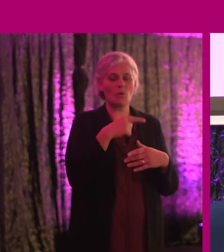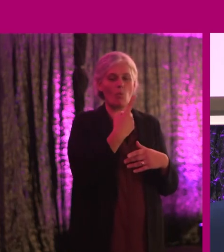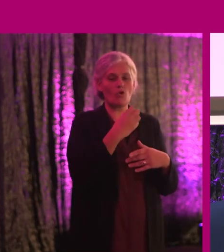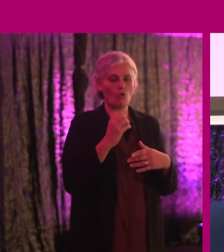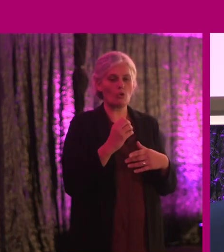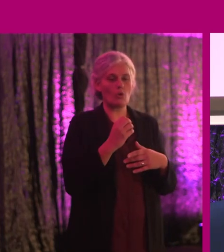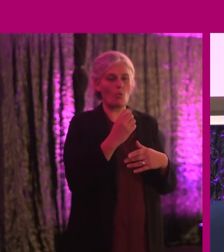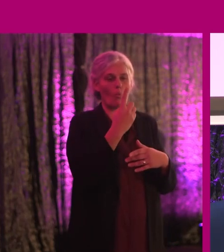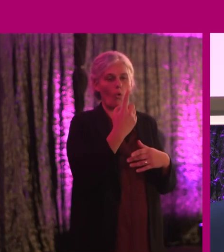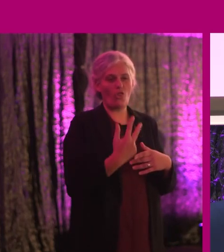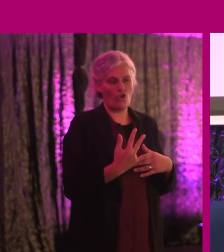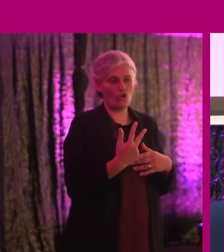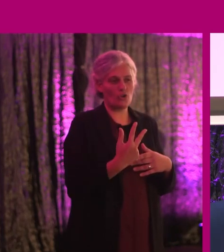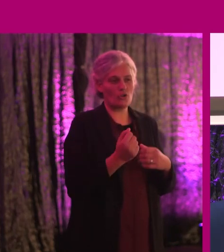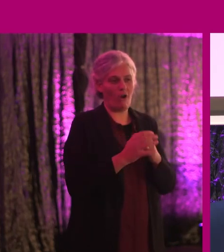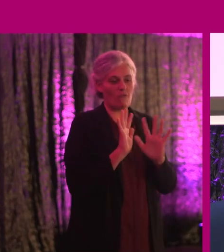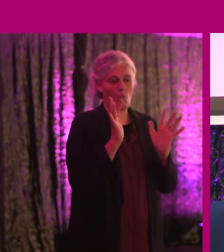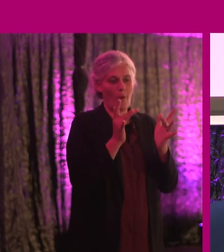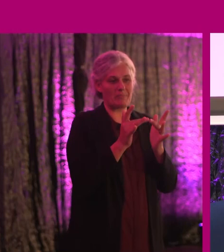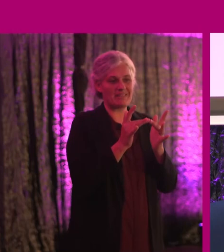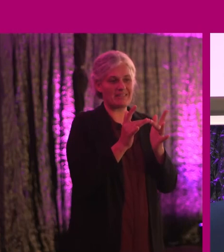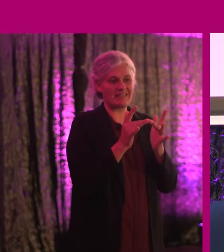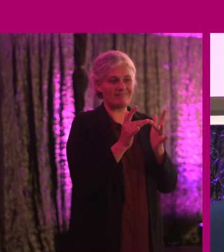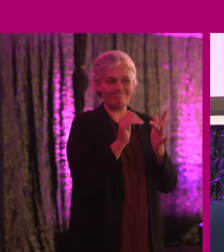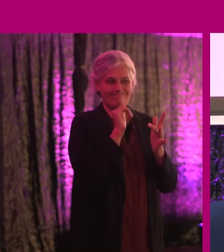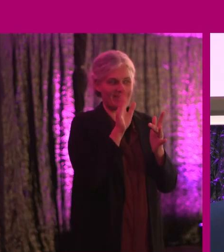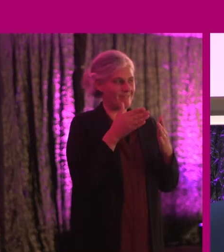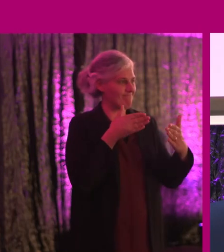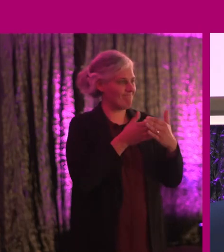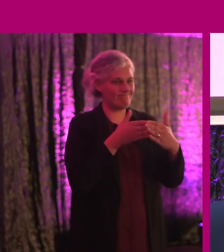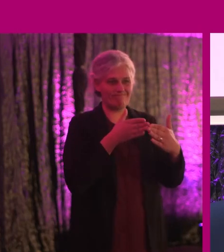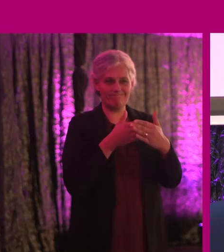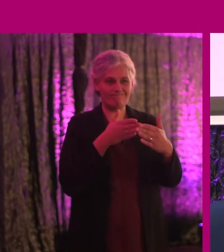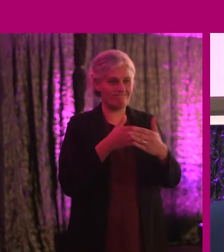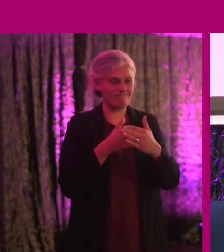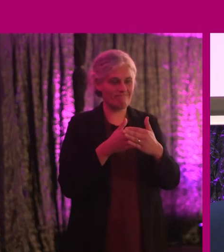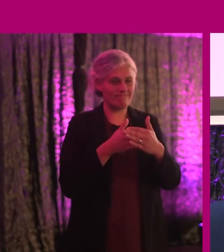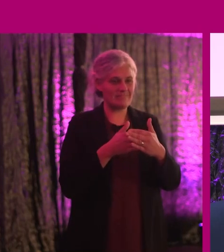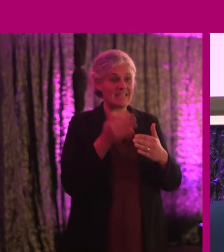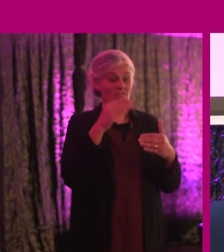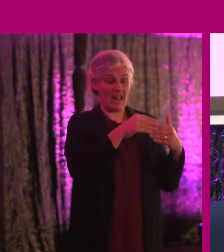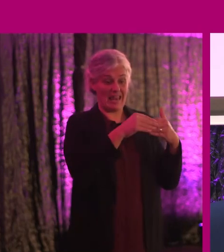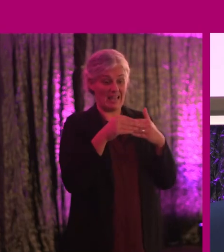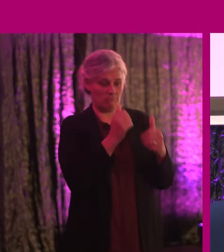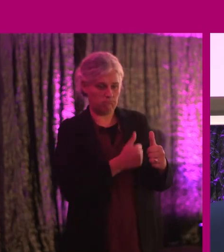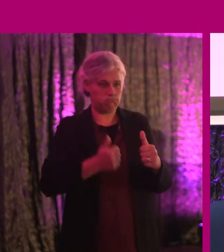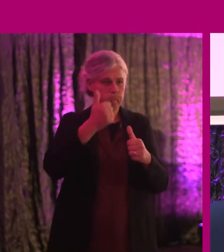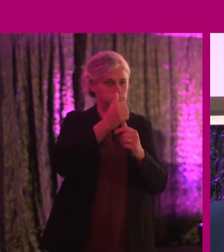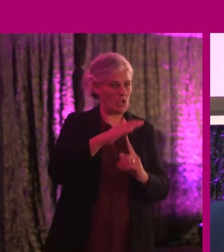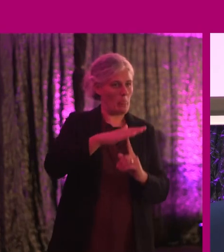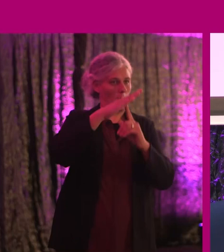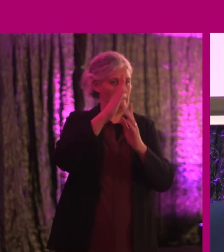a third of their websites are inaccessible. If you do not have leadership at the top of the business,